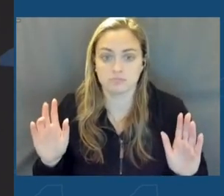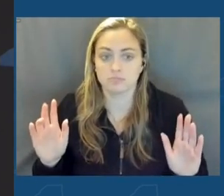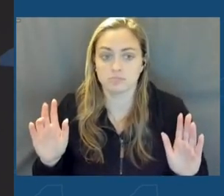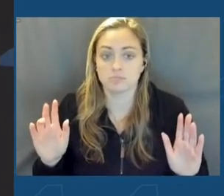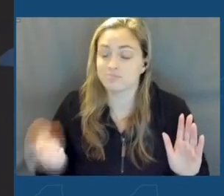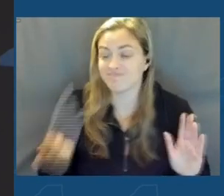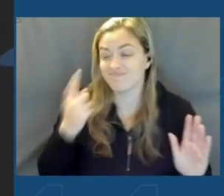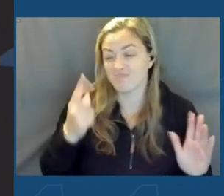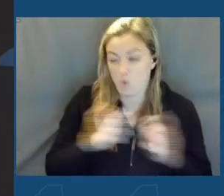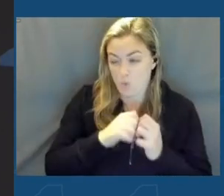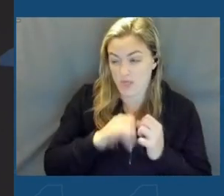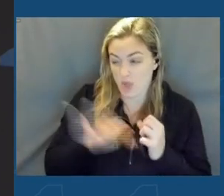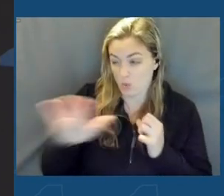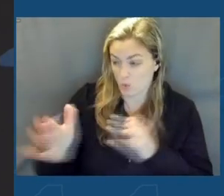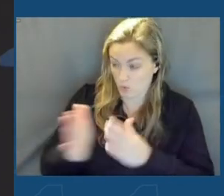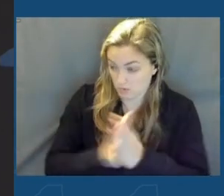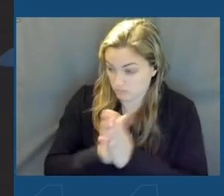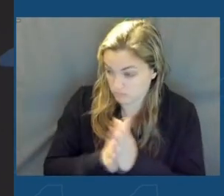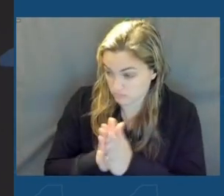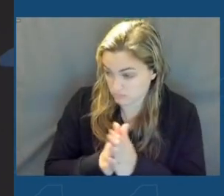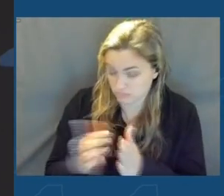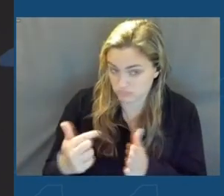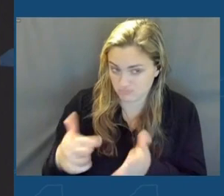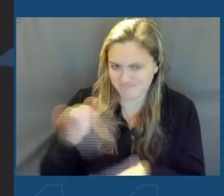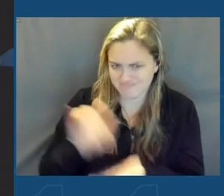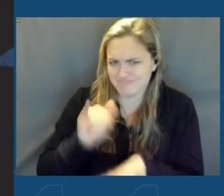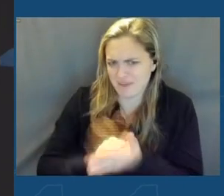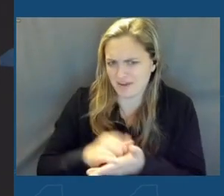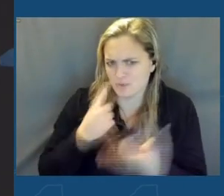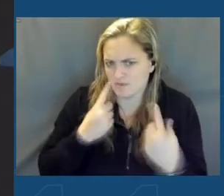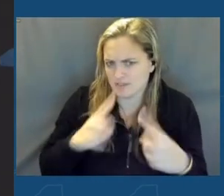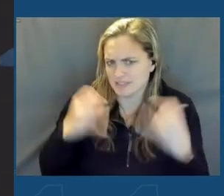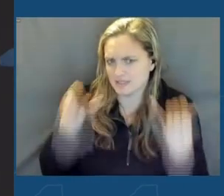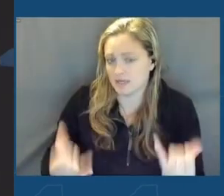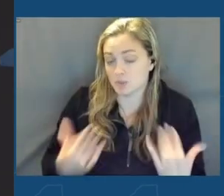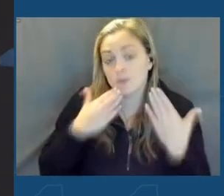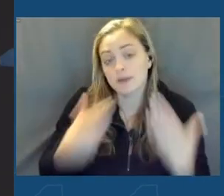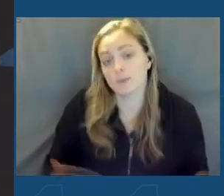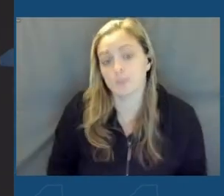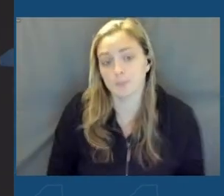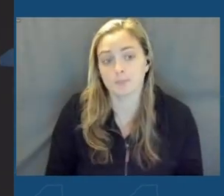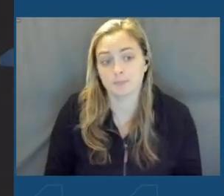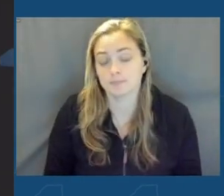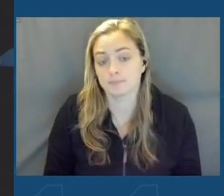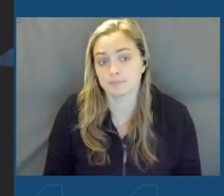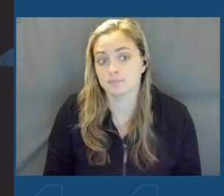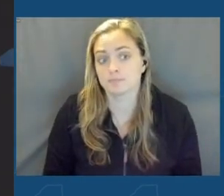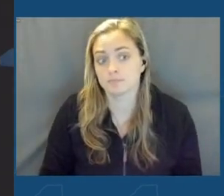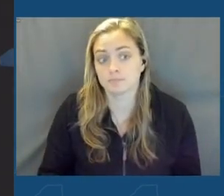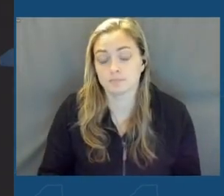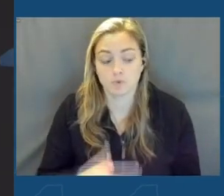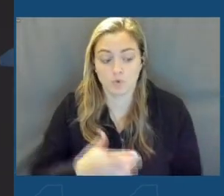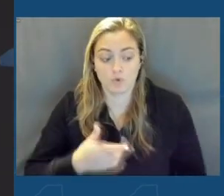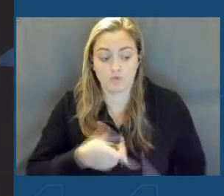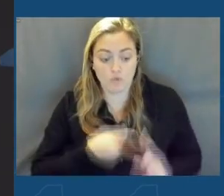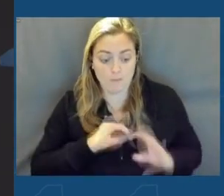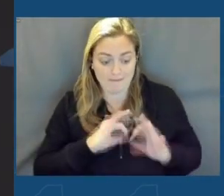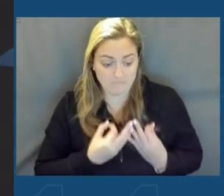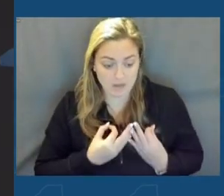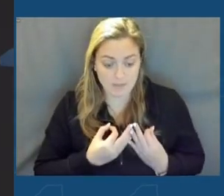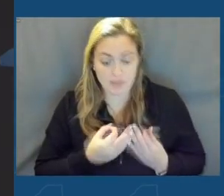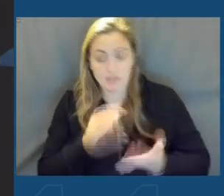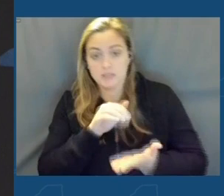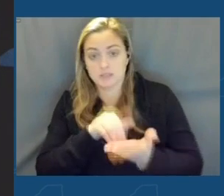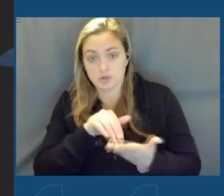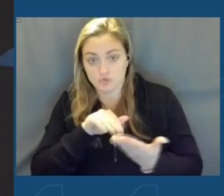without that, we would not probably be here today. Thank you from the McMahon family and the Central New York